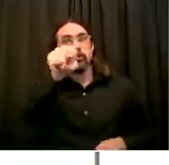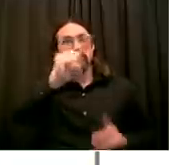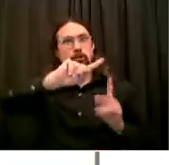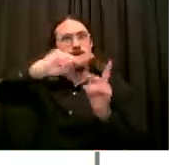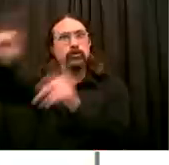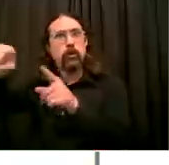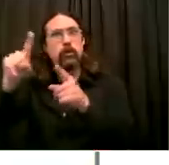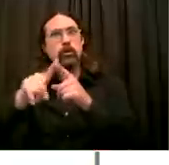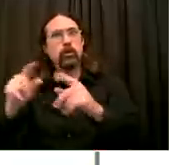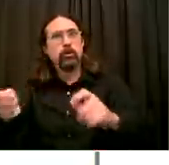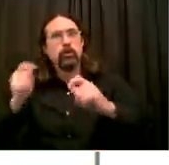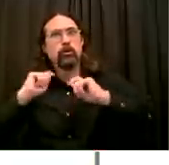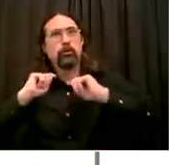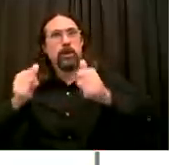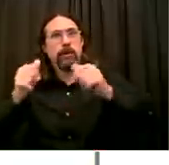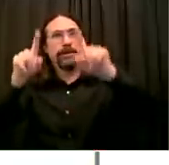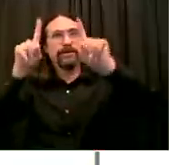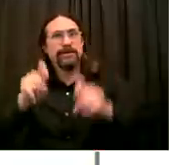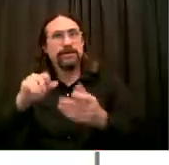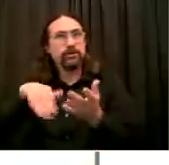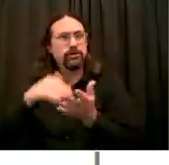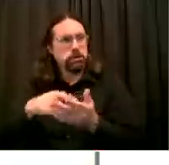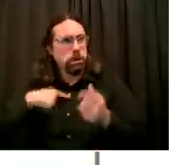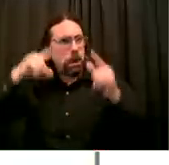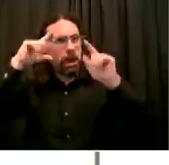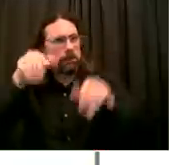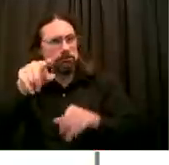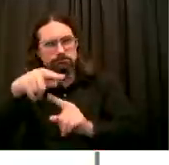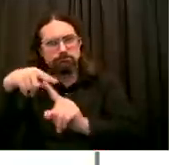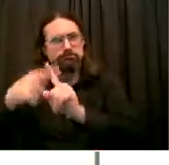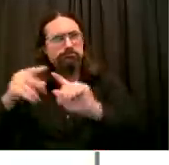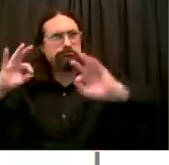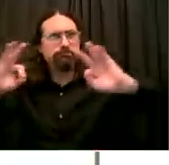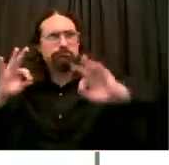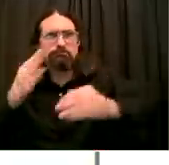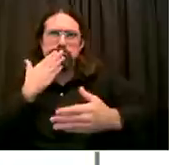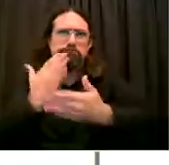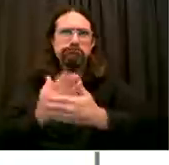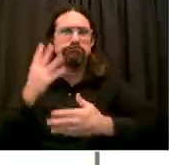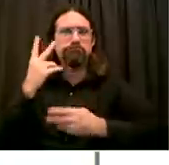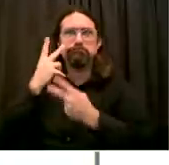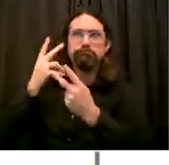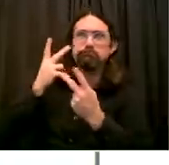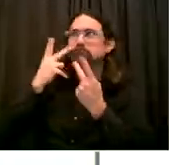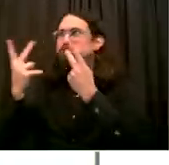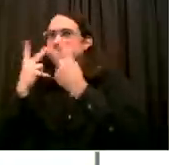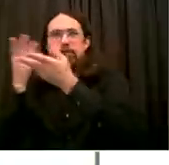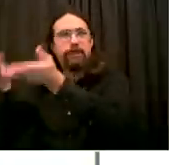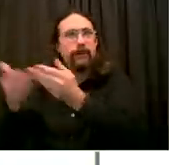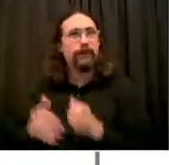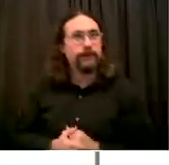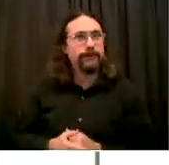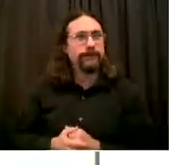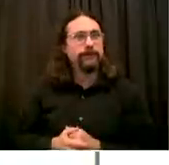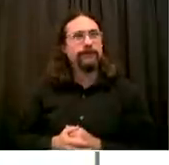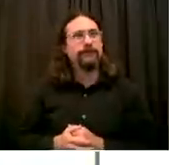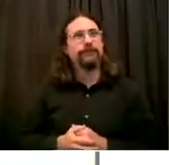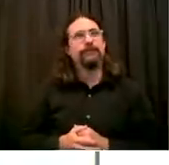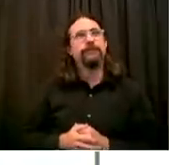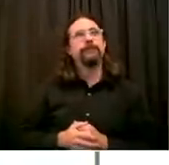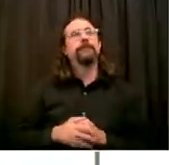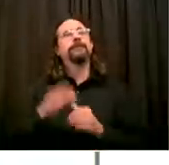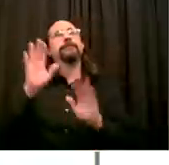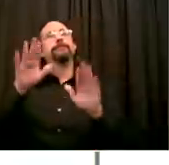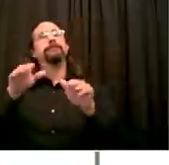one because we are seeing some cases of reinfection that are being reported in the scientific literature,